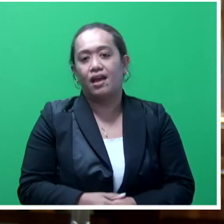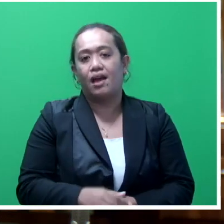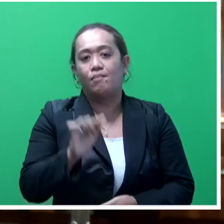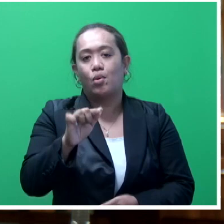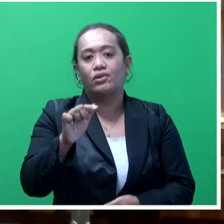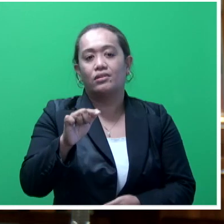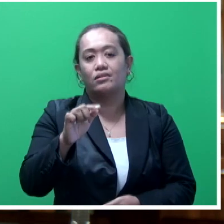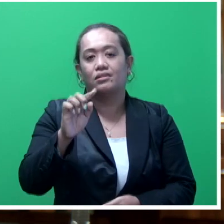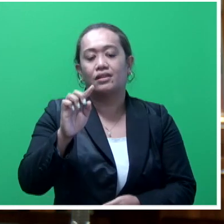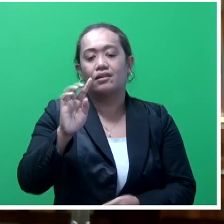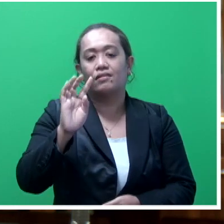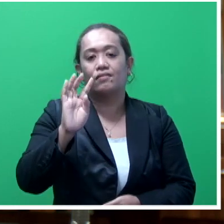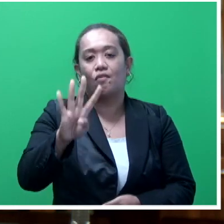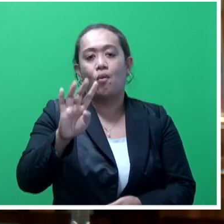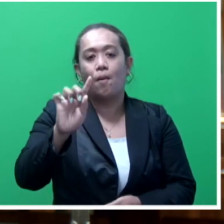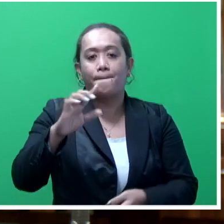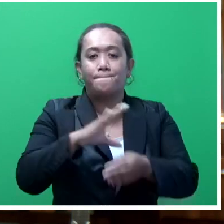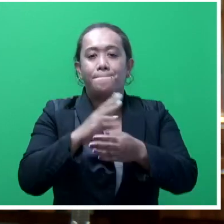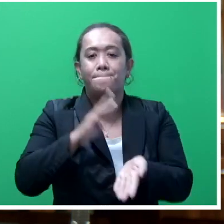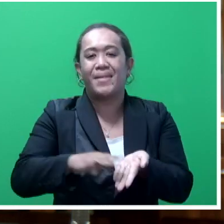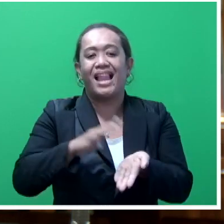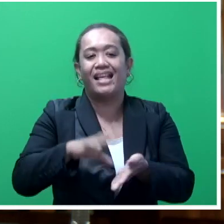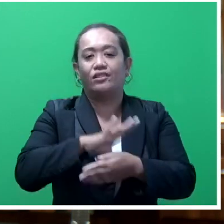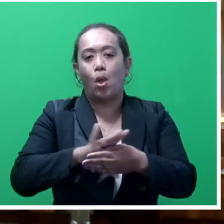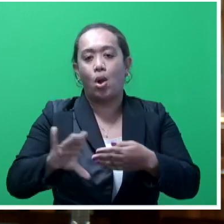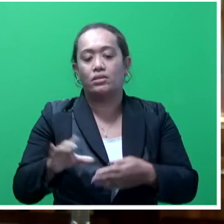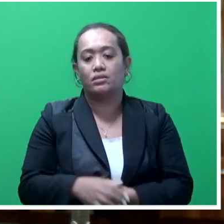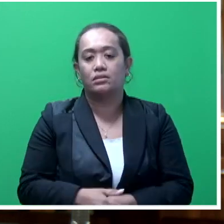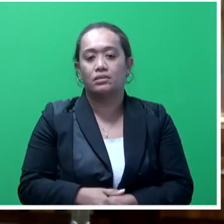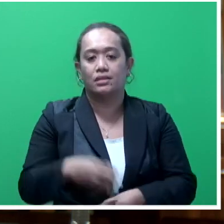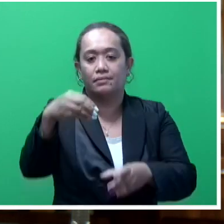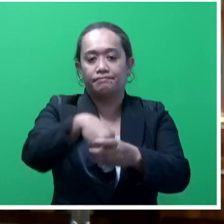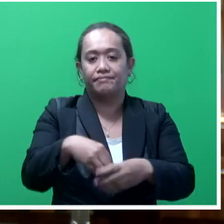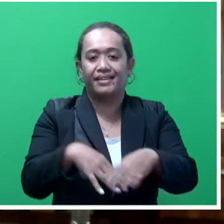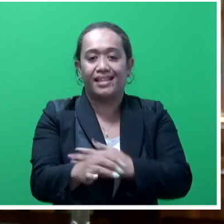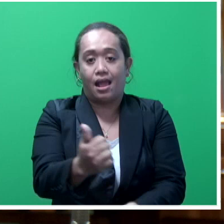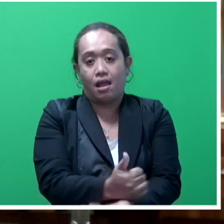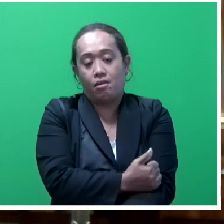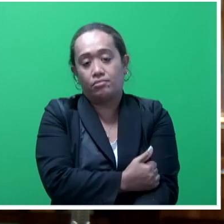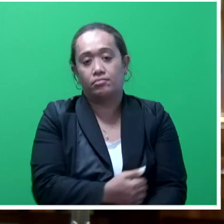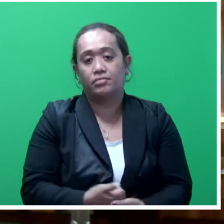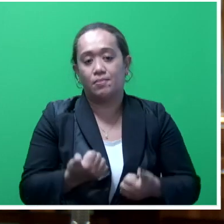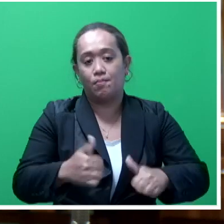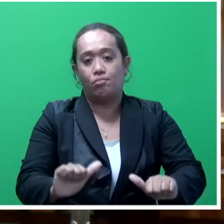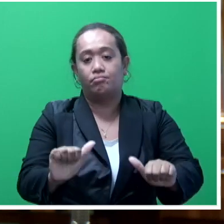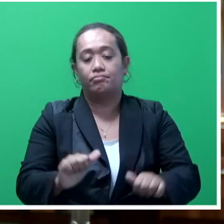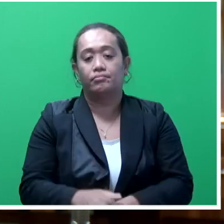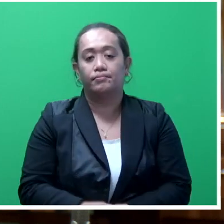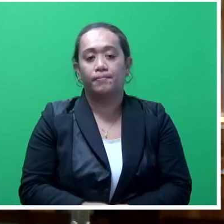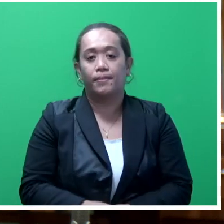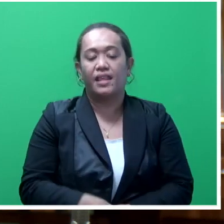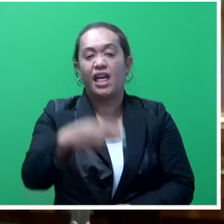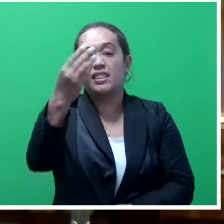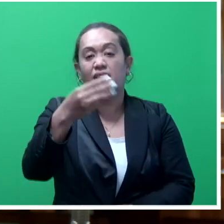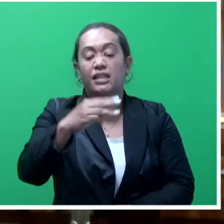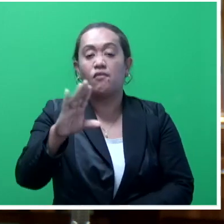of these were from members' preserved accounts. The 155 applications that came through, 13 were from Housing Authority.